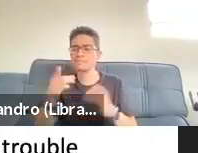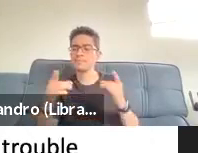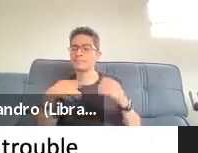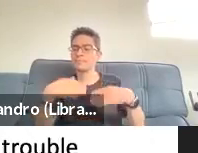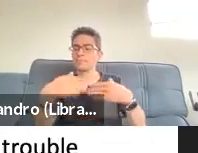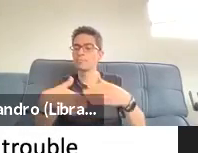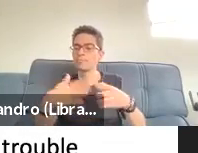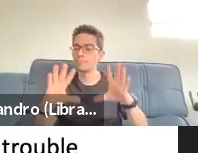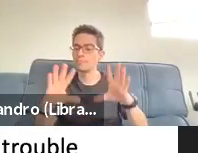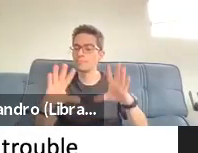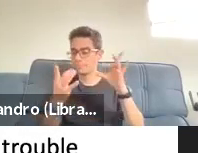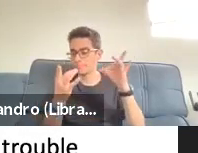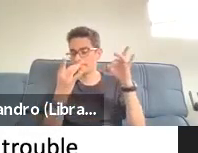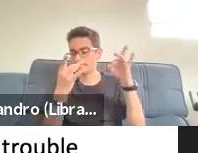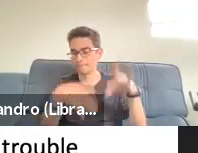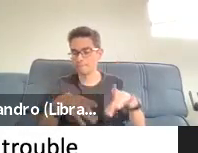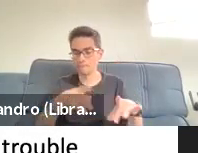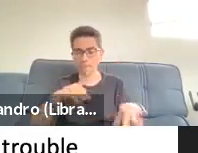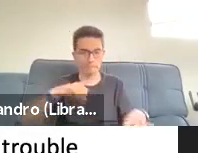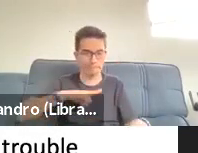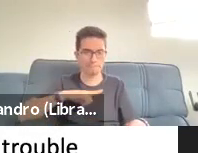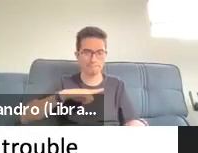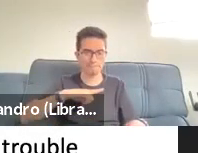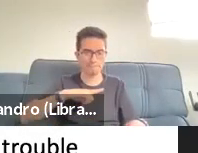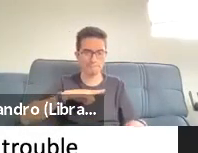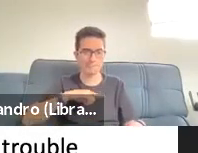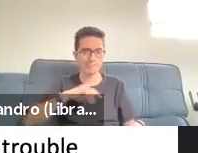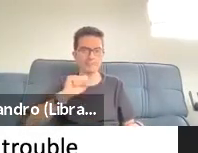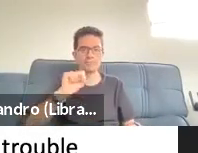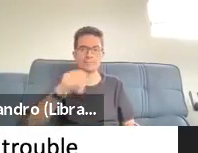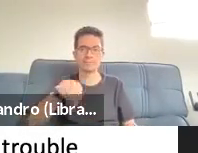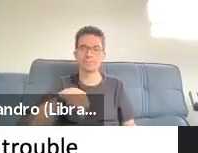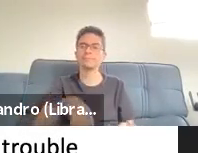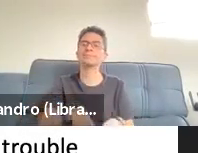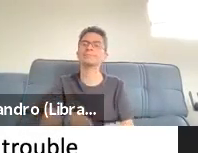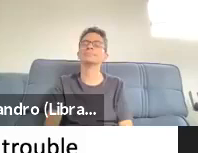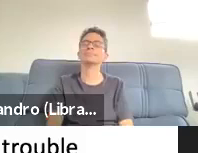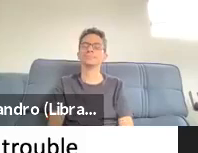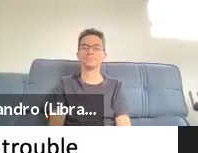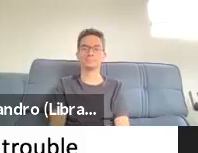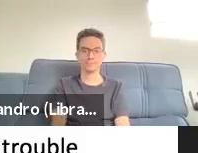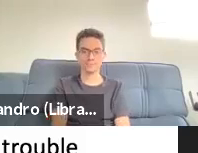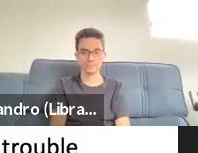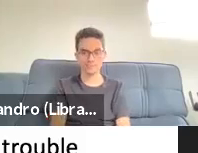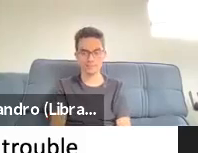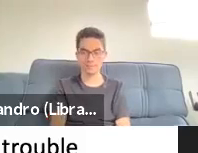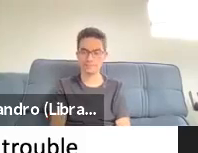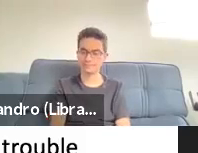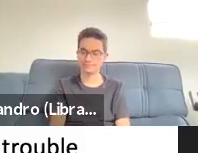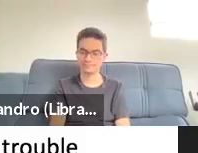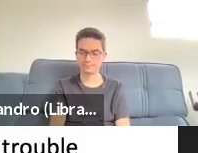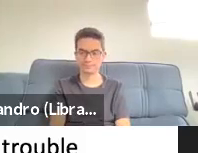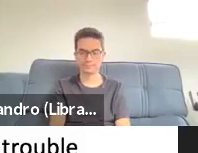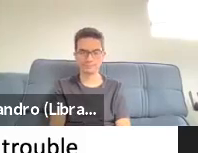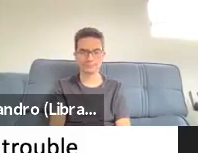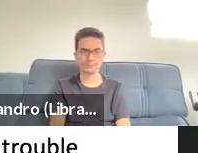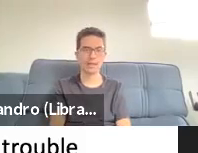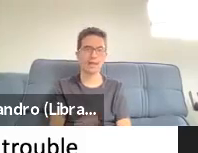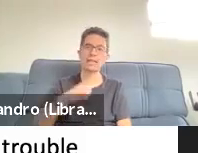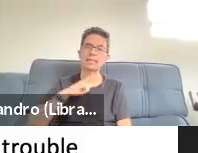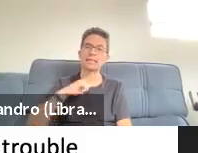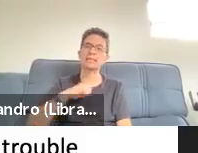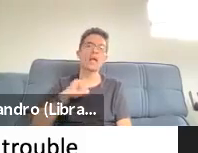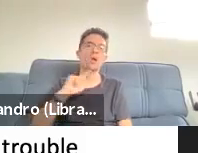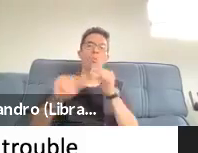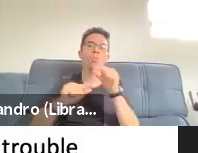Paul. Good. So I close with just some discussions. Moving between these three analyses